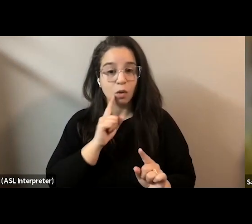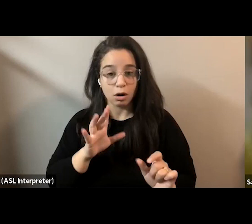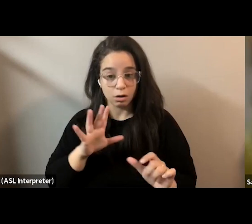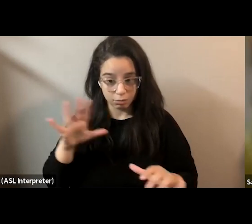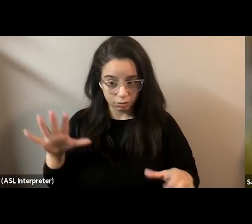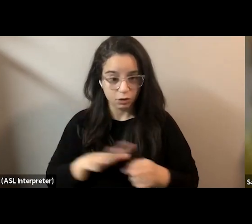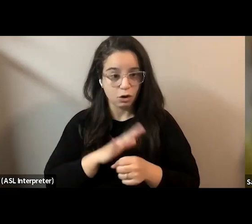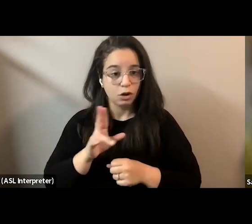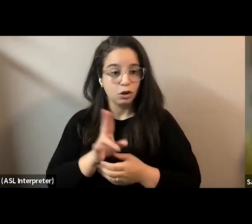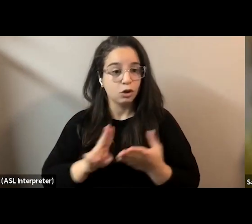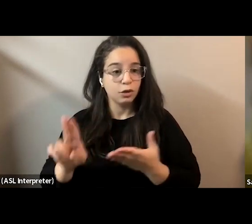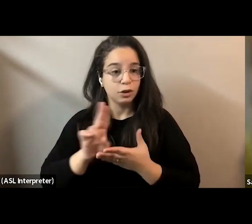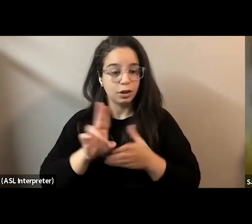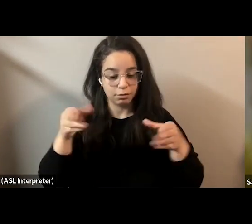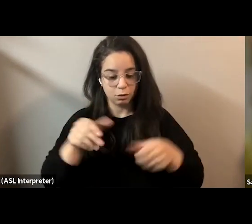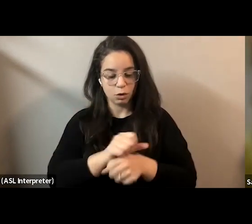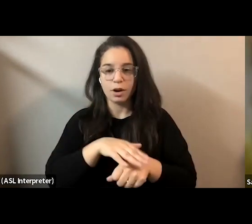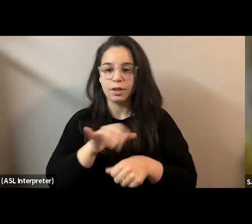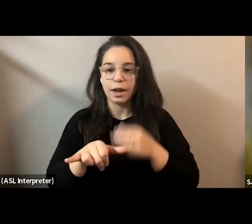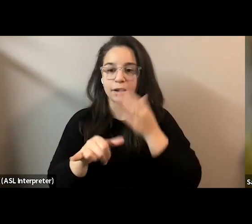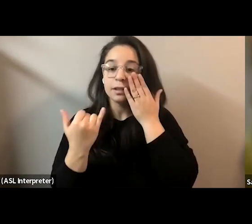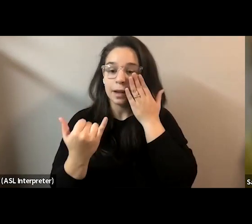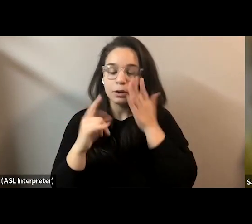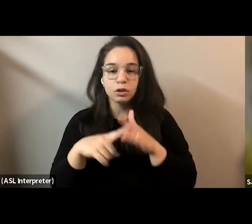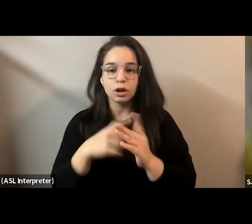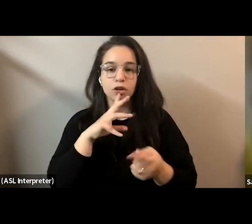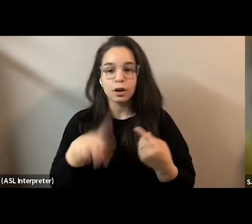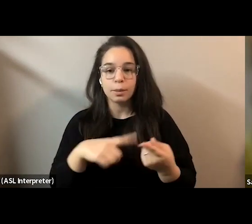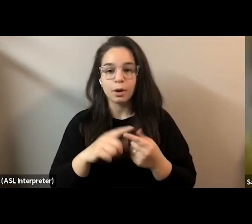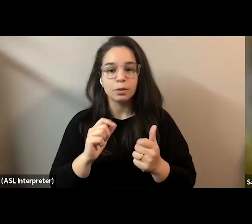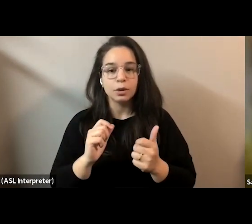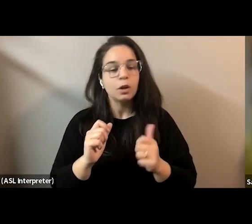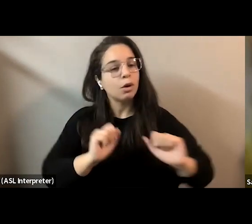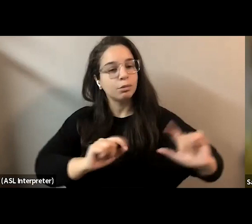are working on so let me start off by sharing my screen